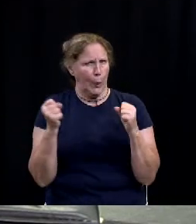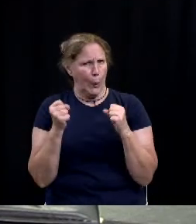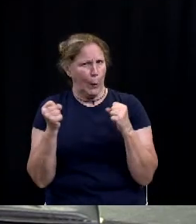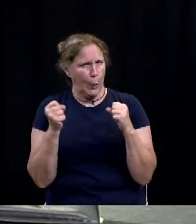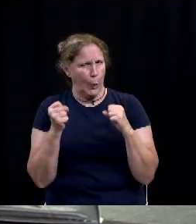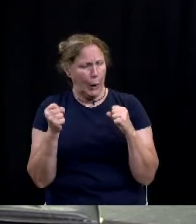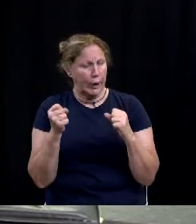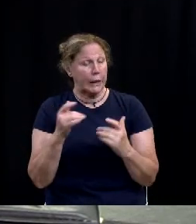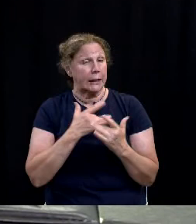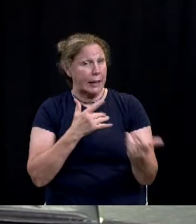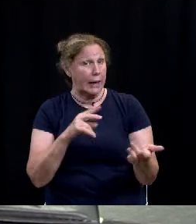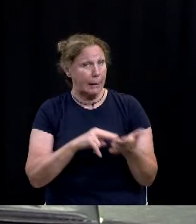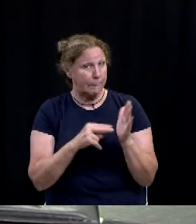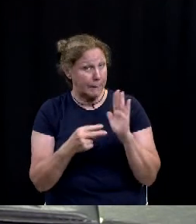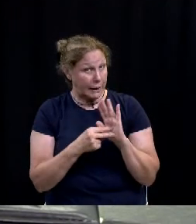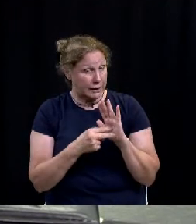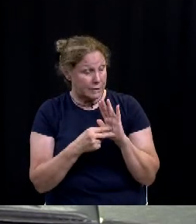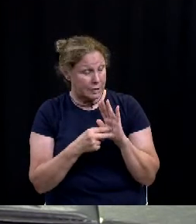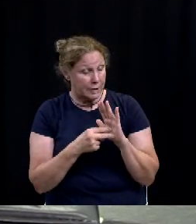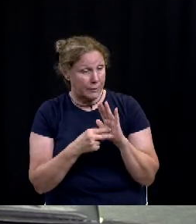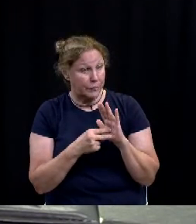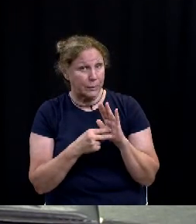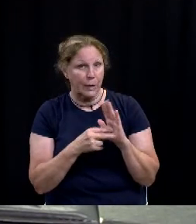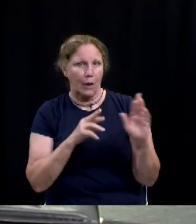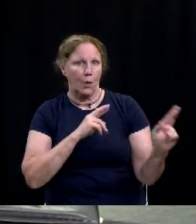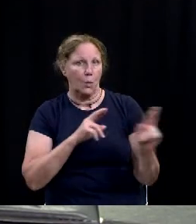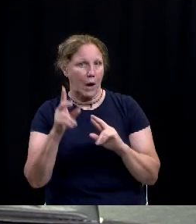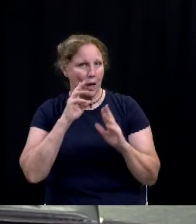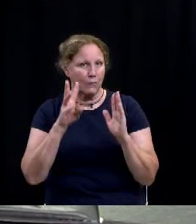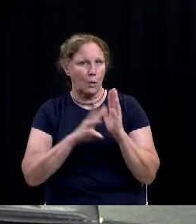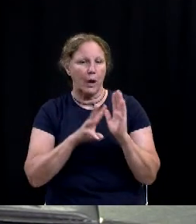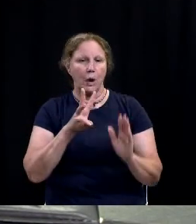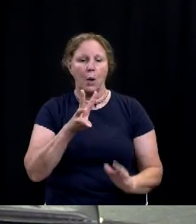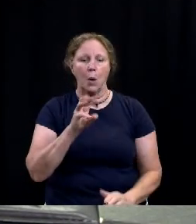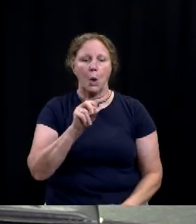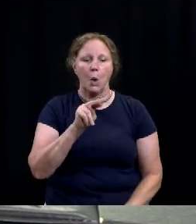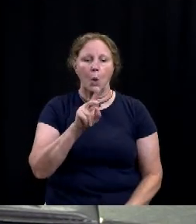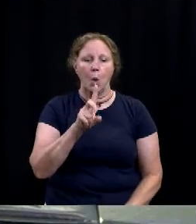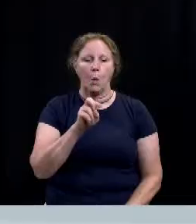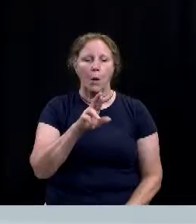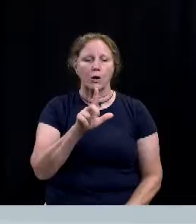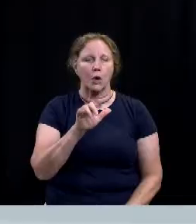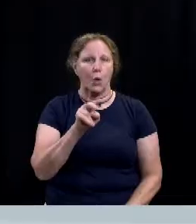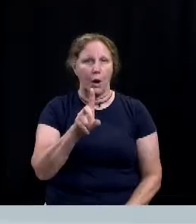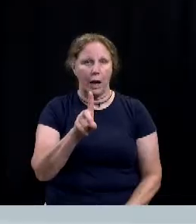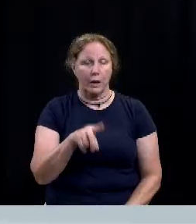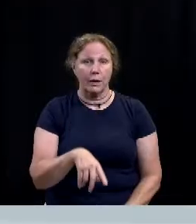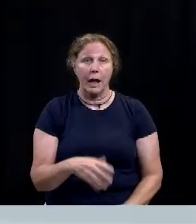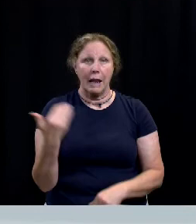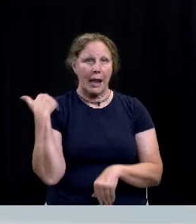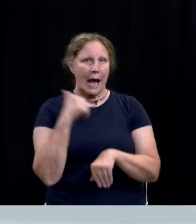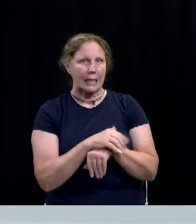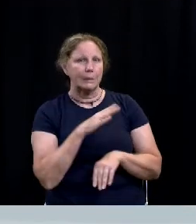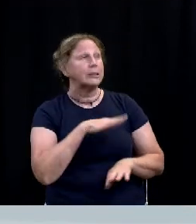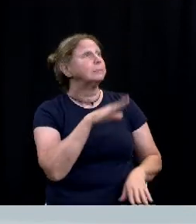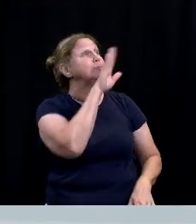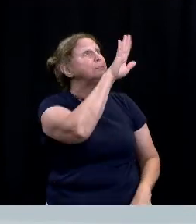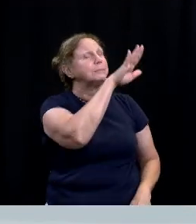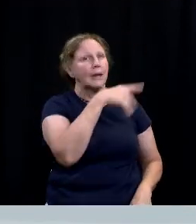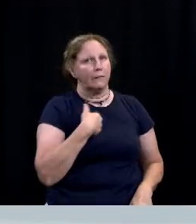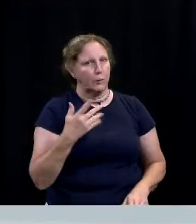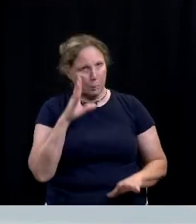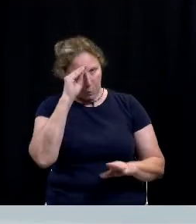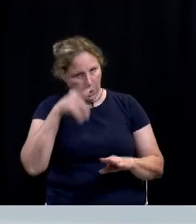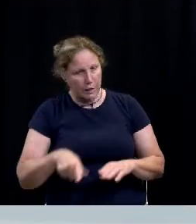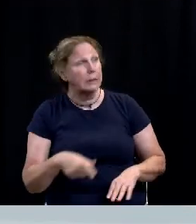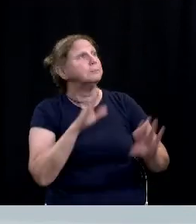typically what that means is uh we're in full gear for waco wonderland and i think last night when my kids were asking me i have two young boys they were